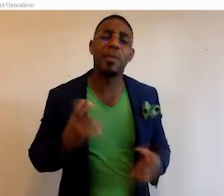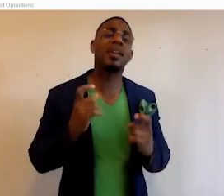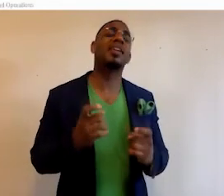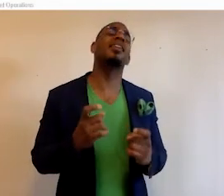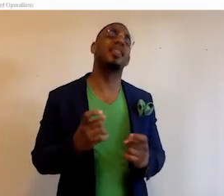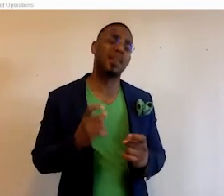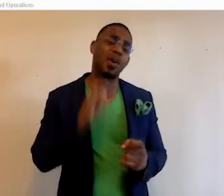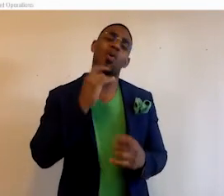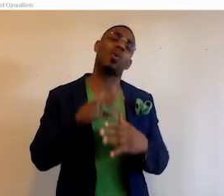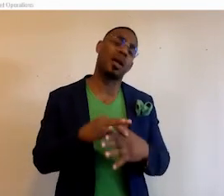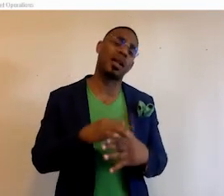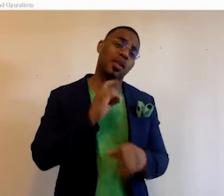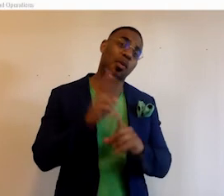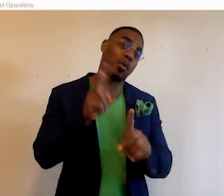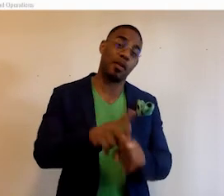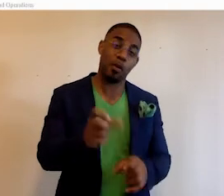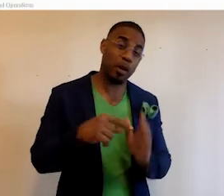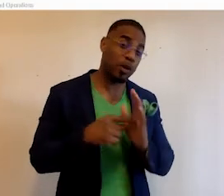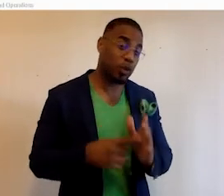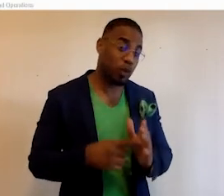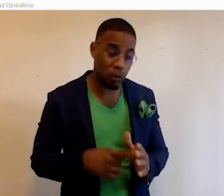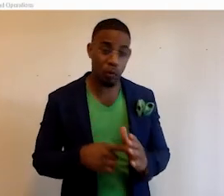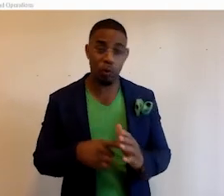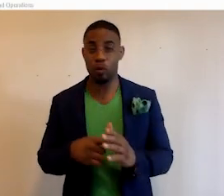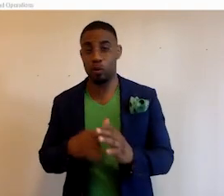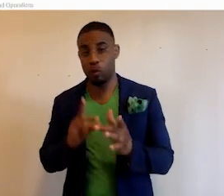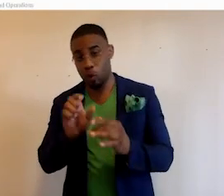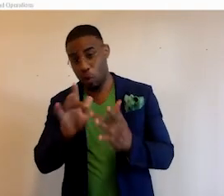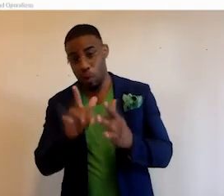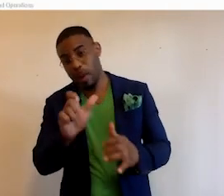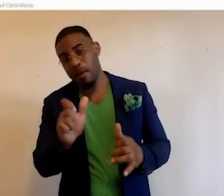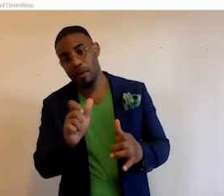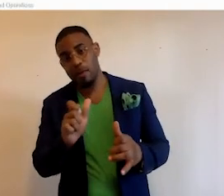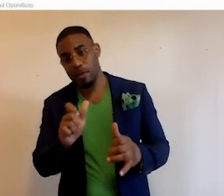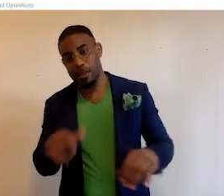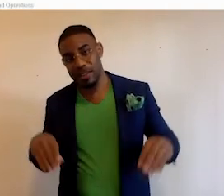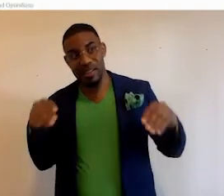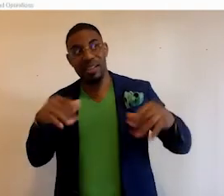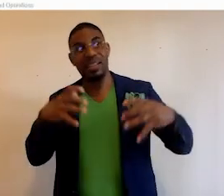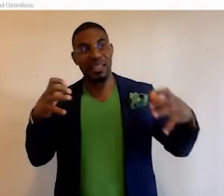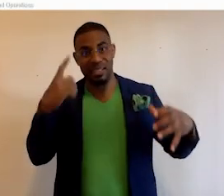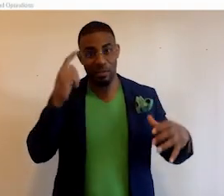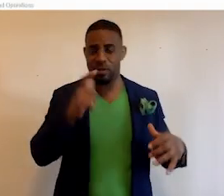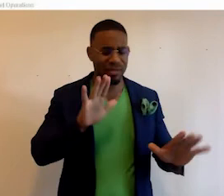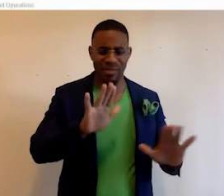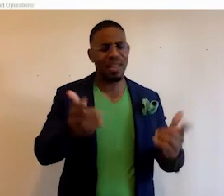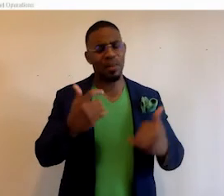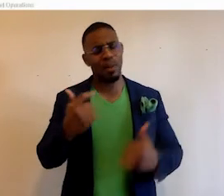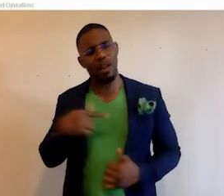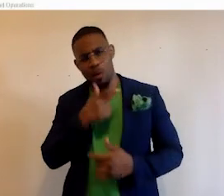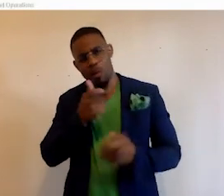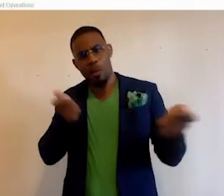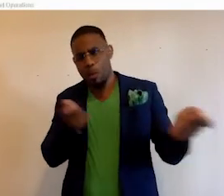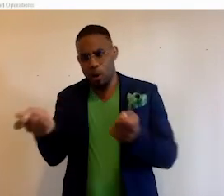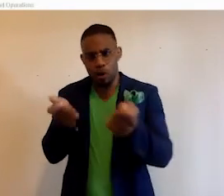able to pull content that is relevant, you want to show news on your website, you don't have to go and pay anyone for a new subscription. You can come to us because we're